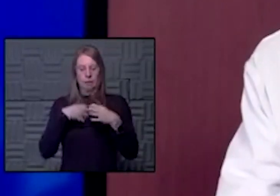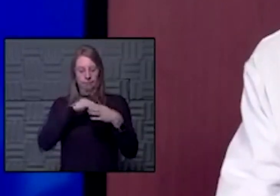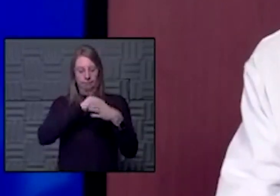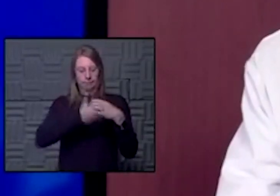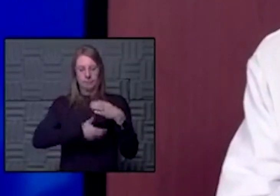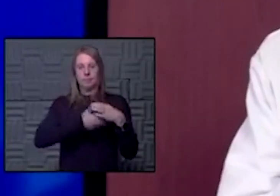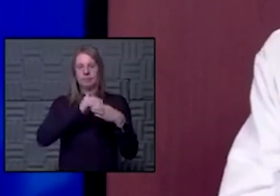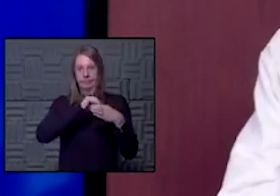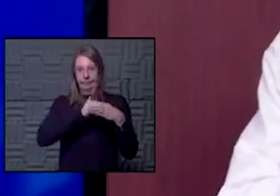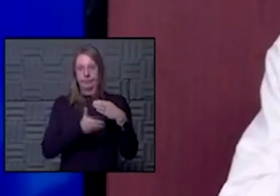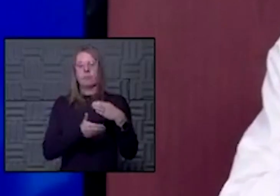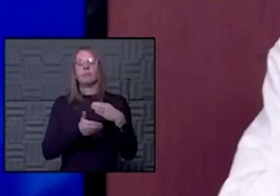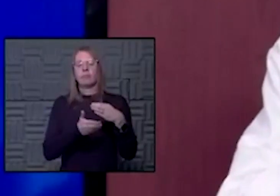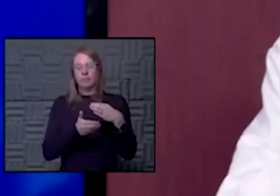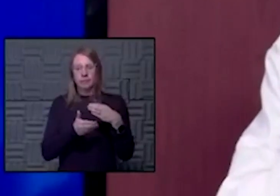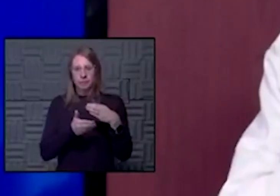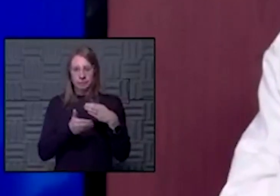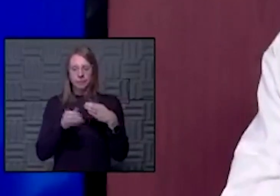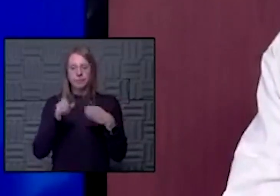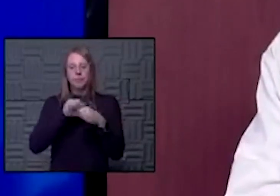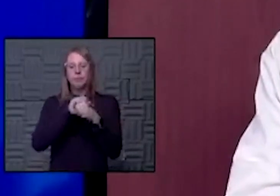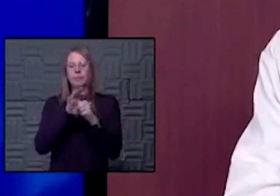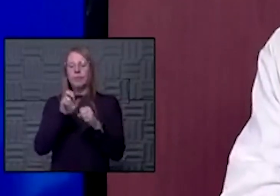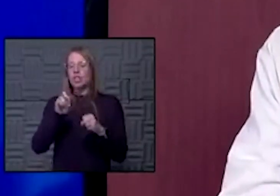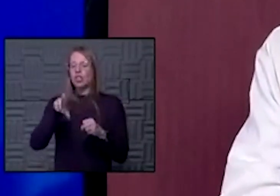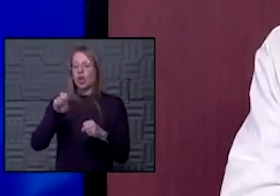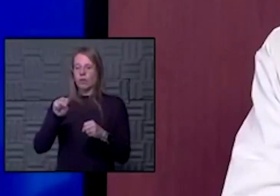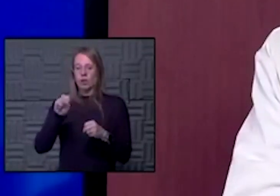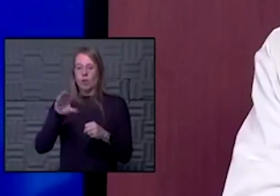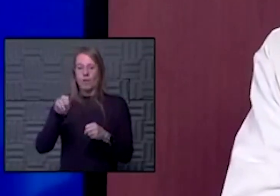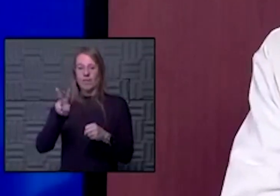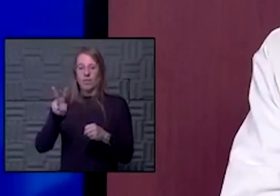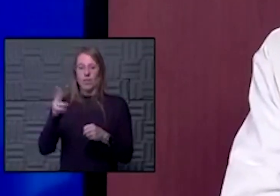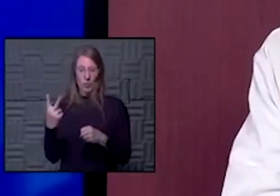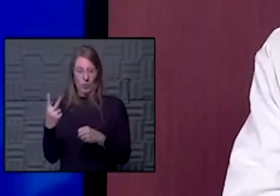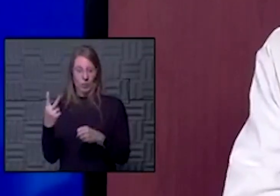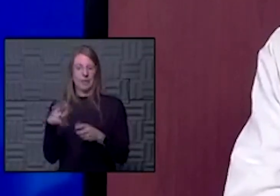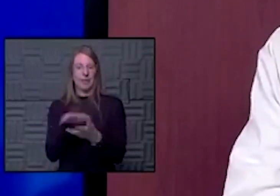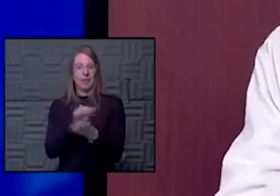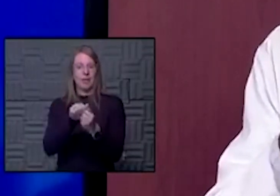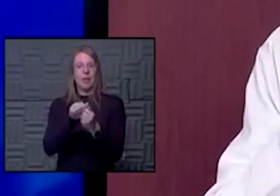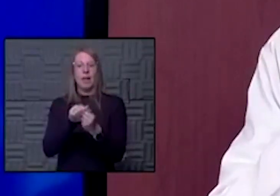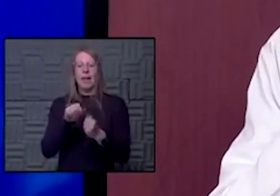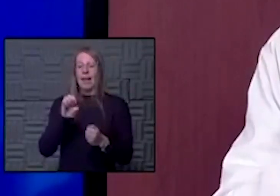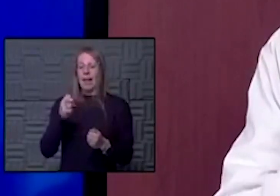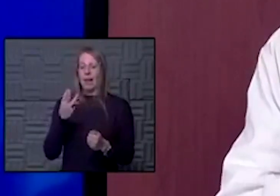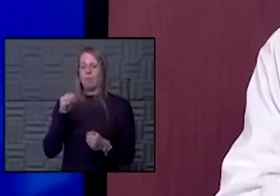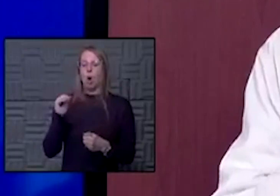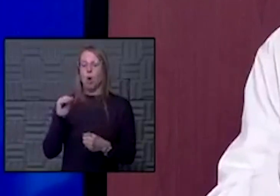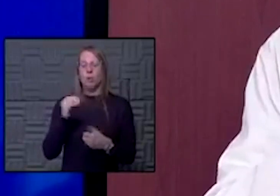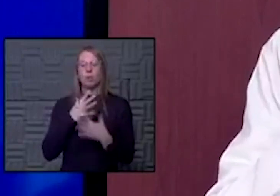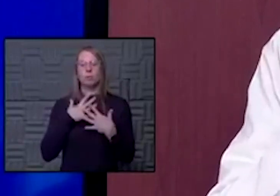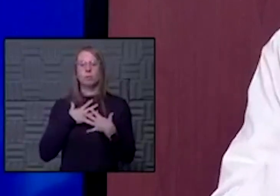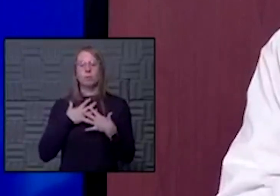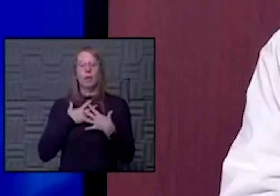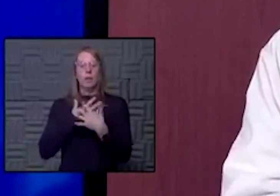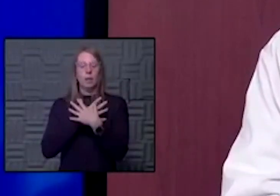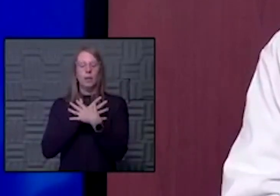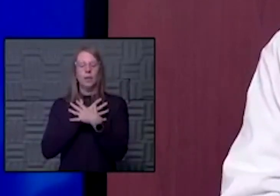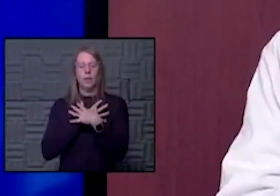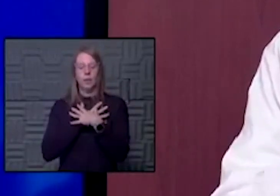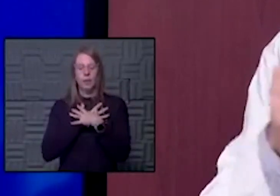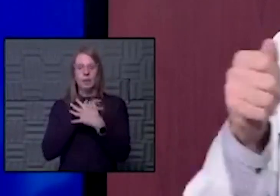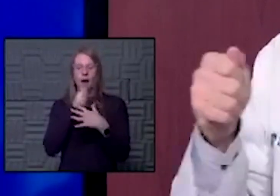the cells that SARS-CoV-2 is damaging. So ECMO rests the lungs. You don't have to do quite as many breaths or have quite as much